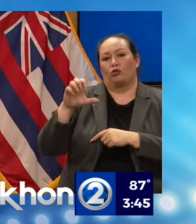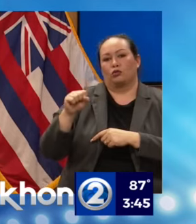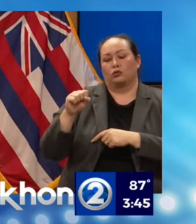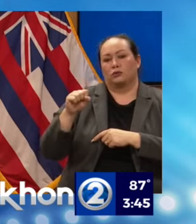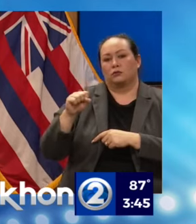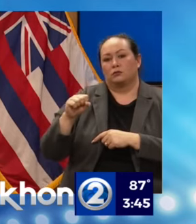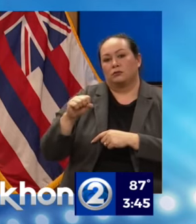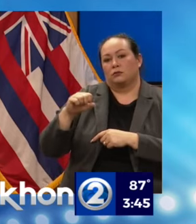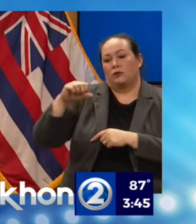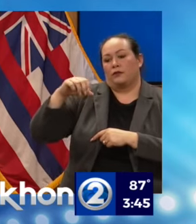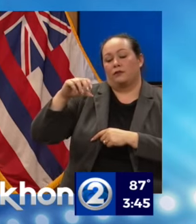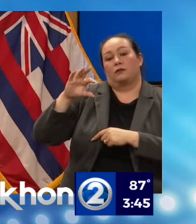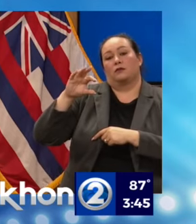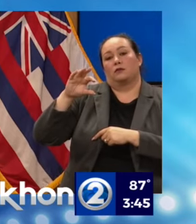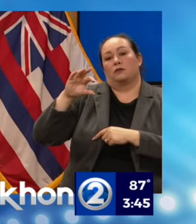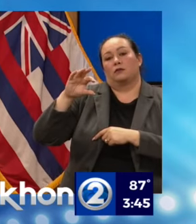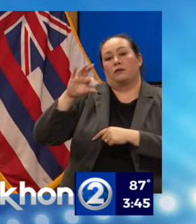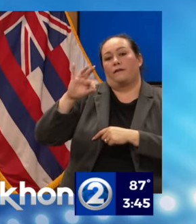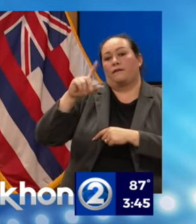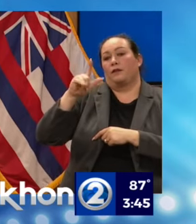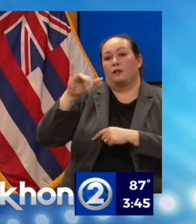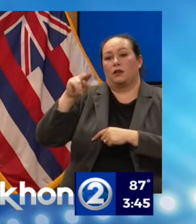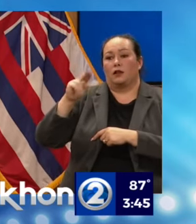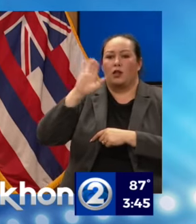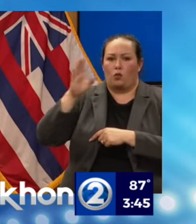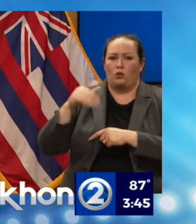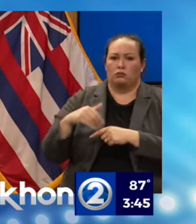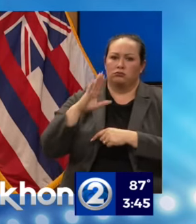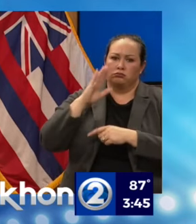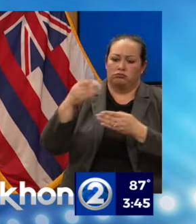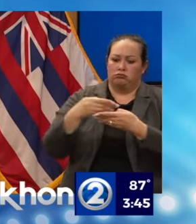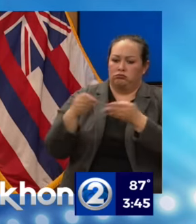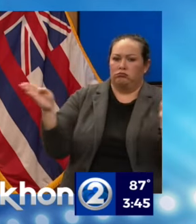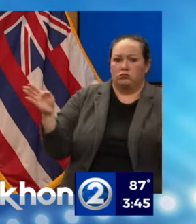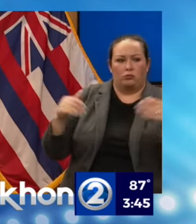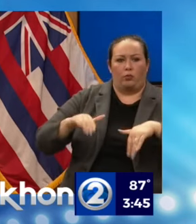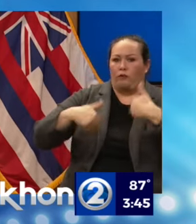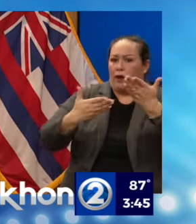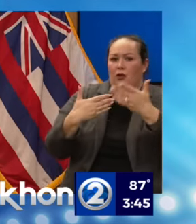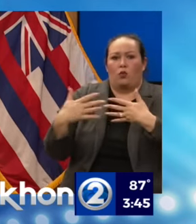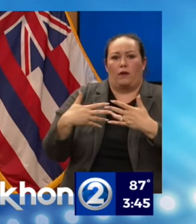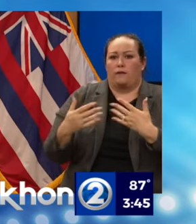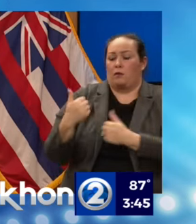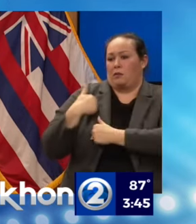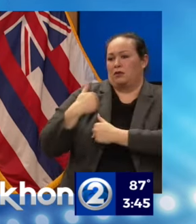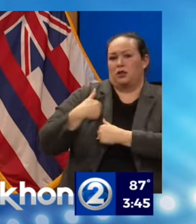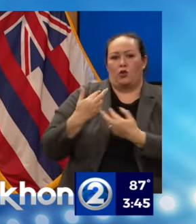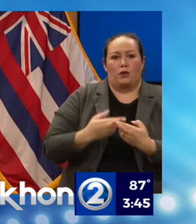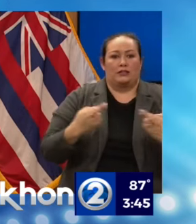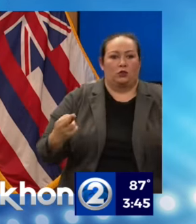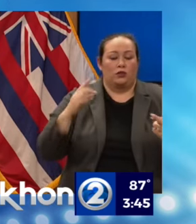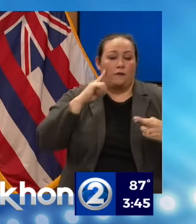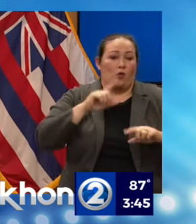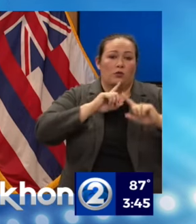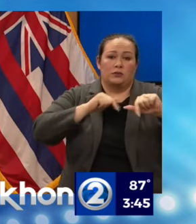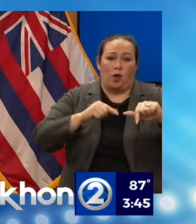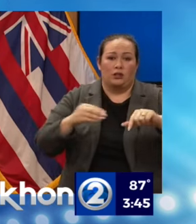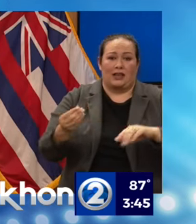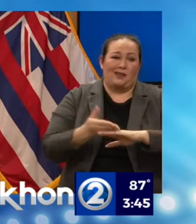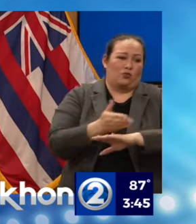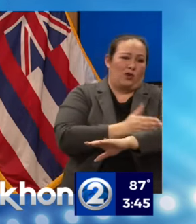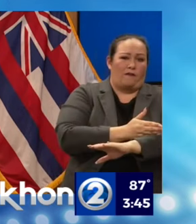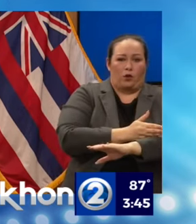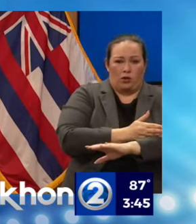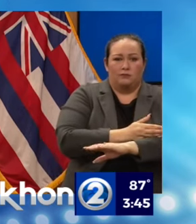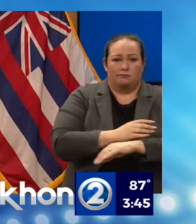of the U.S. Army Pacific. And they have said they will provide the state whatever military resources we need for response and recovery.